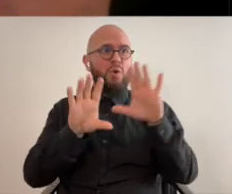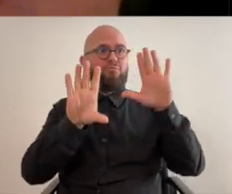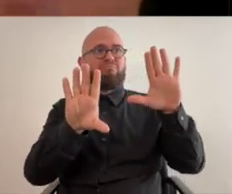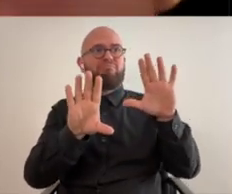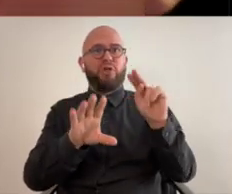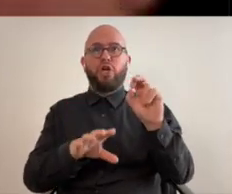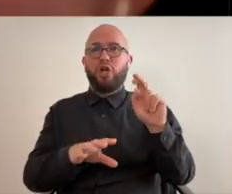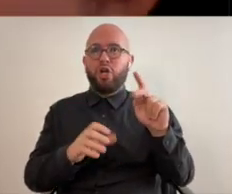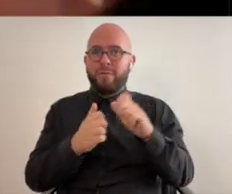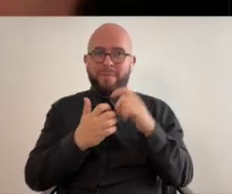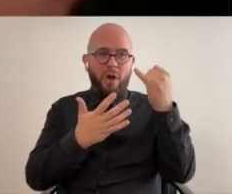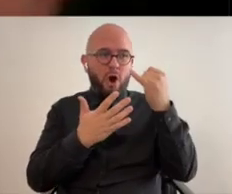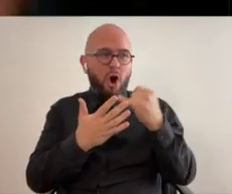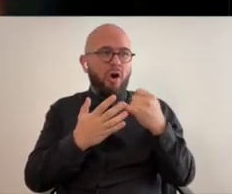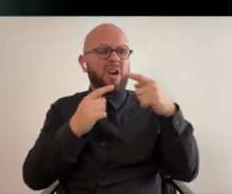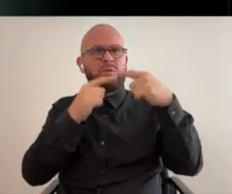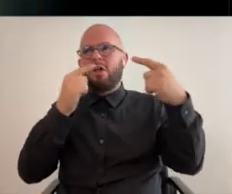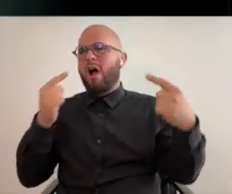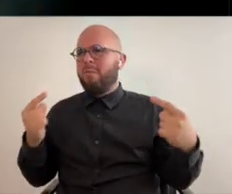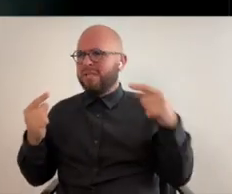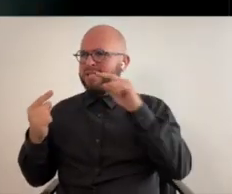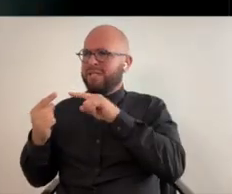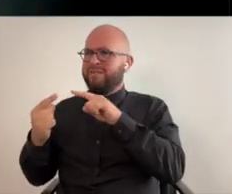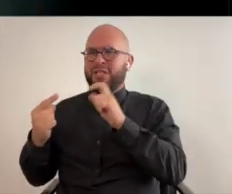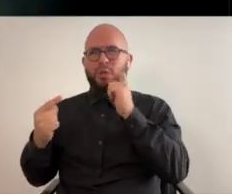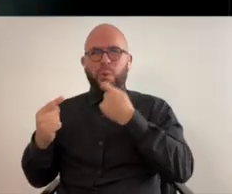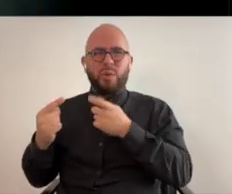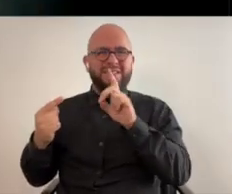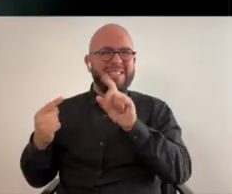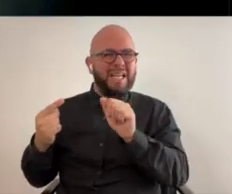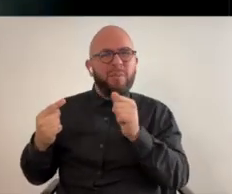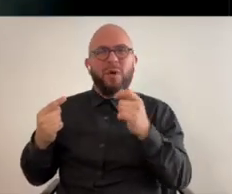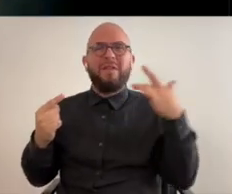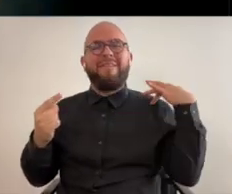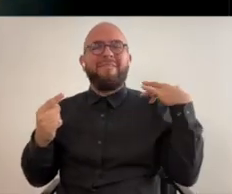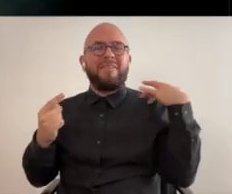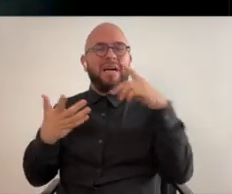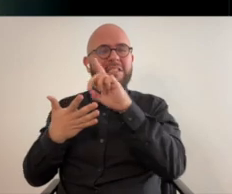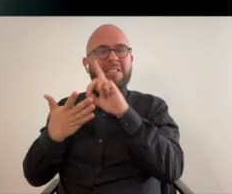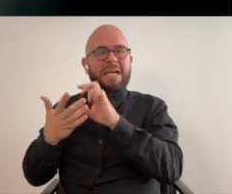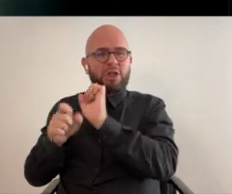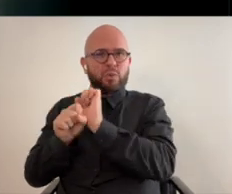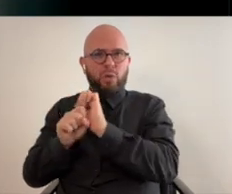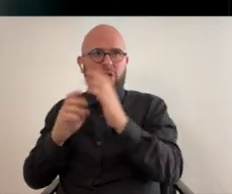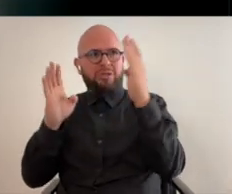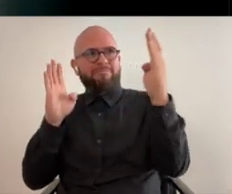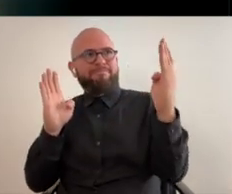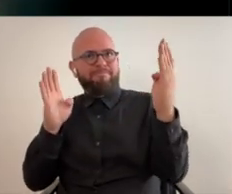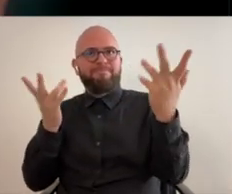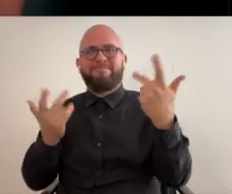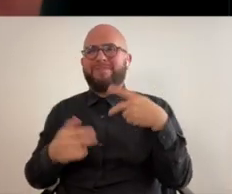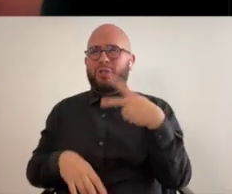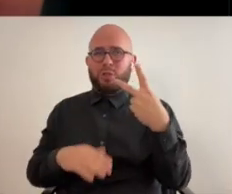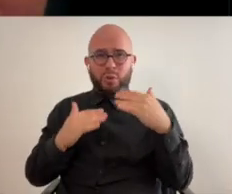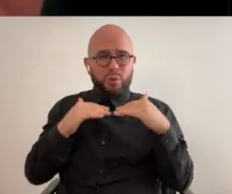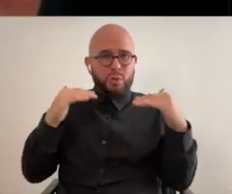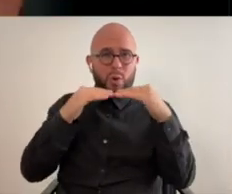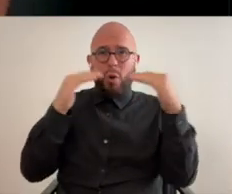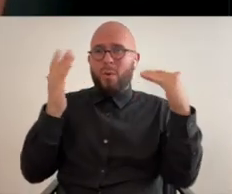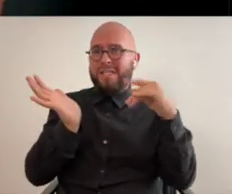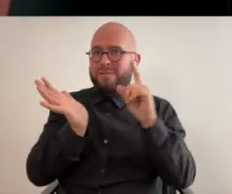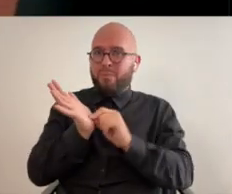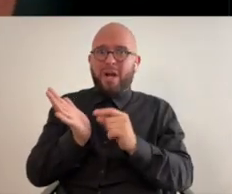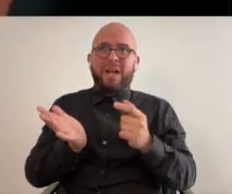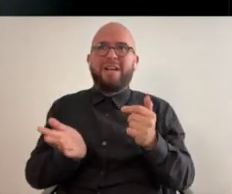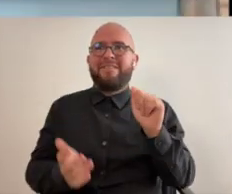nook of my art opposite this very cool disabled fashion designers